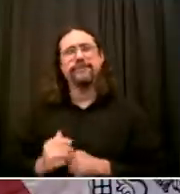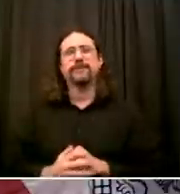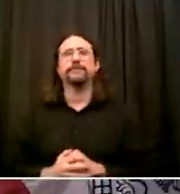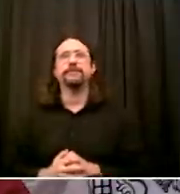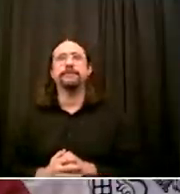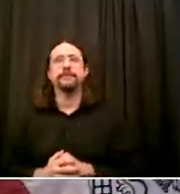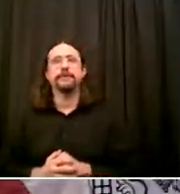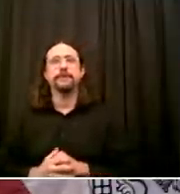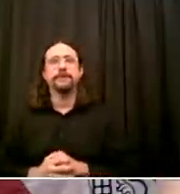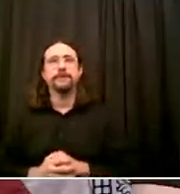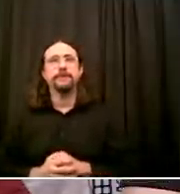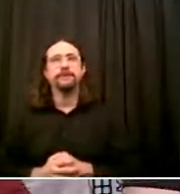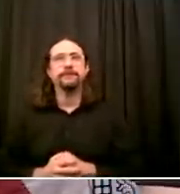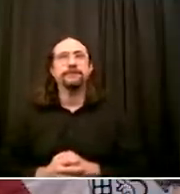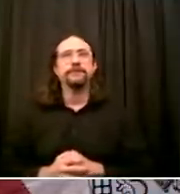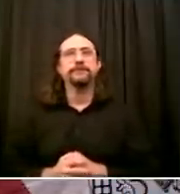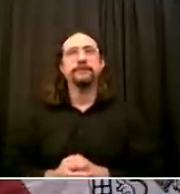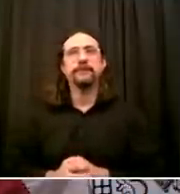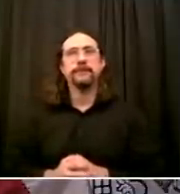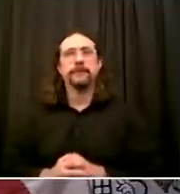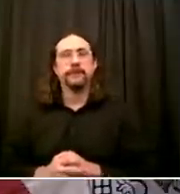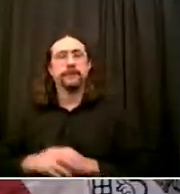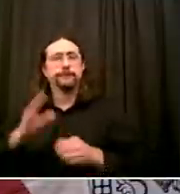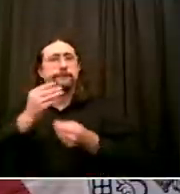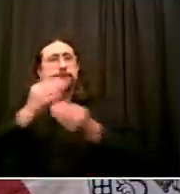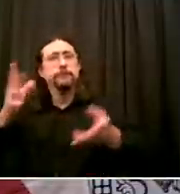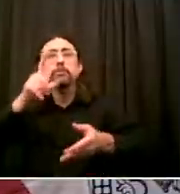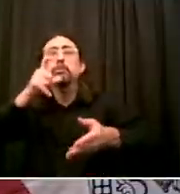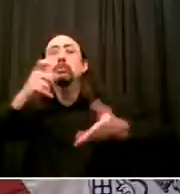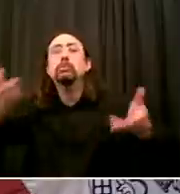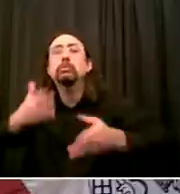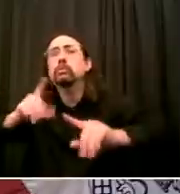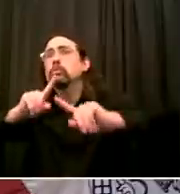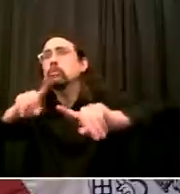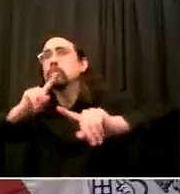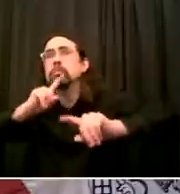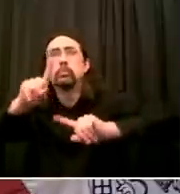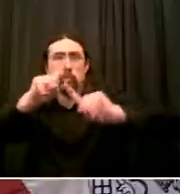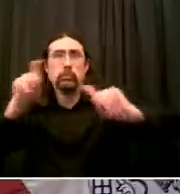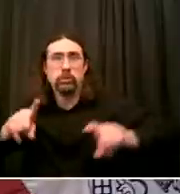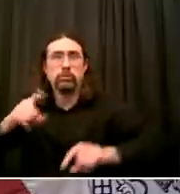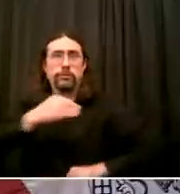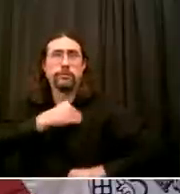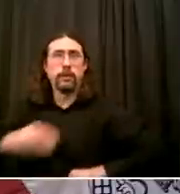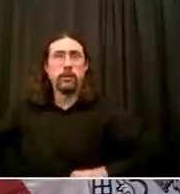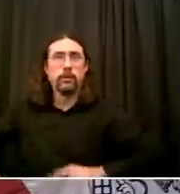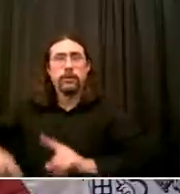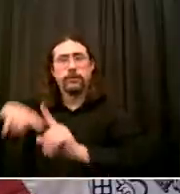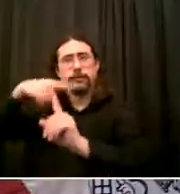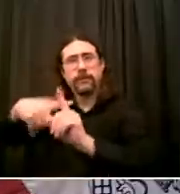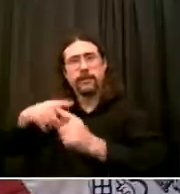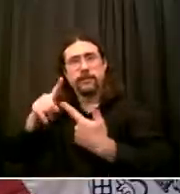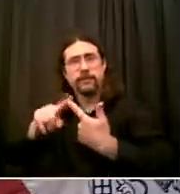joined by First Lady Shirlene McCray And Deputy Mayor Phil Thompson First question today goes to Juliette from 1010 Winds